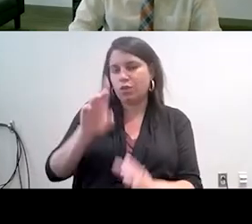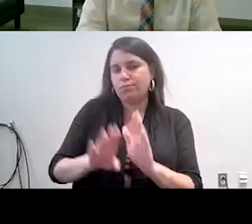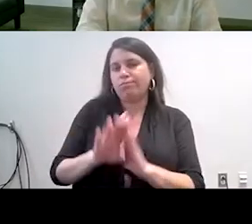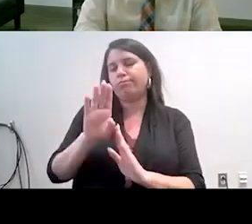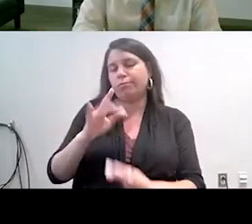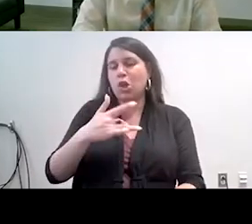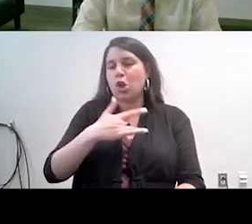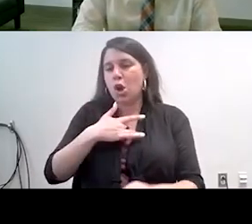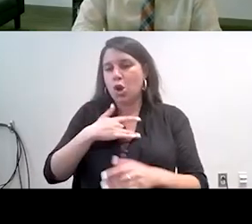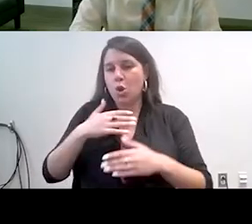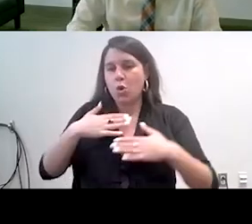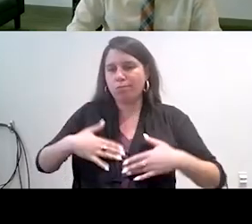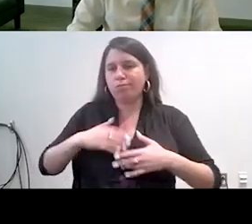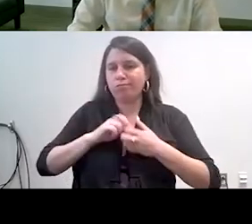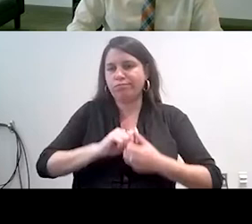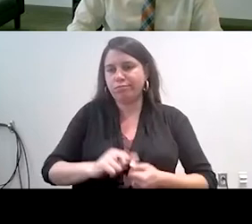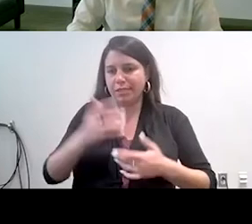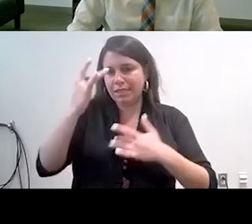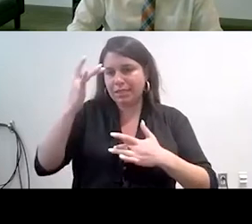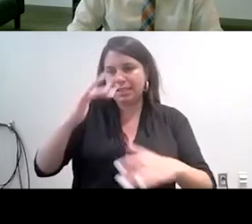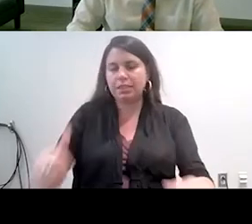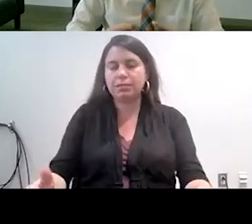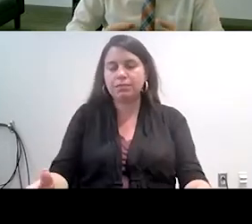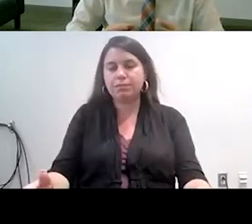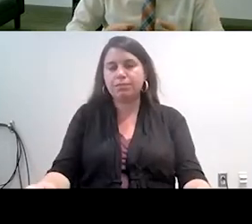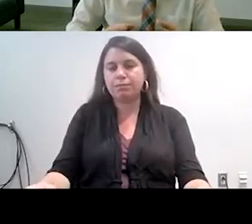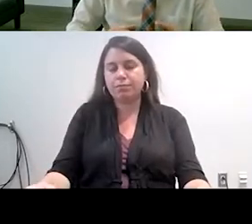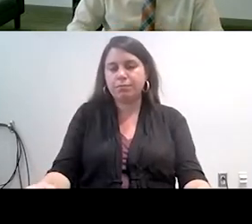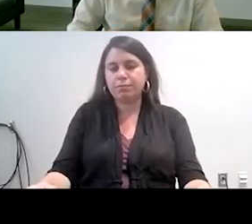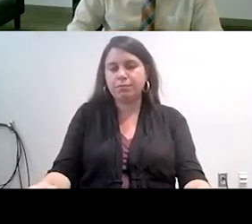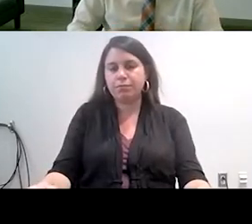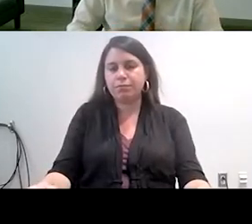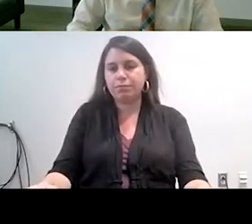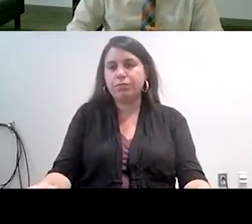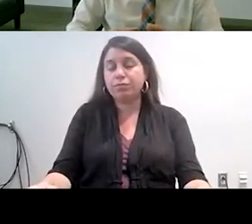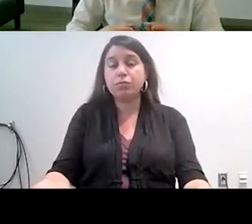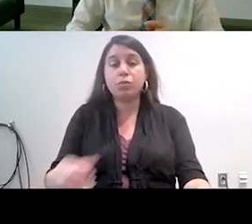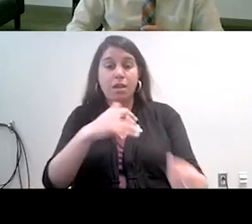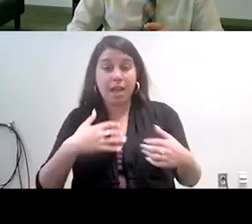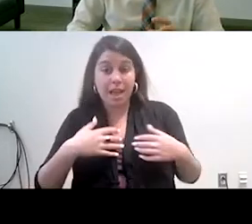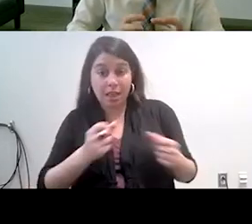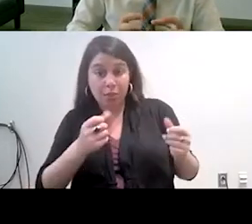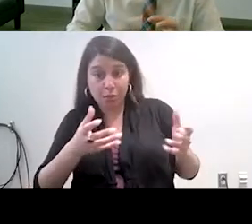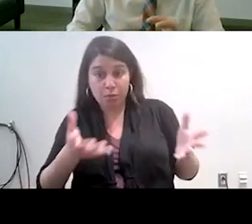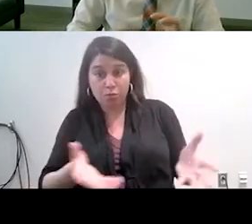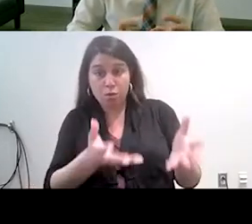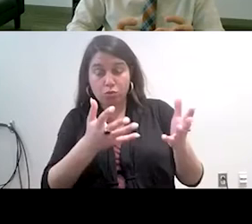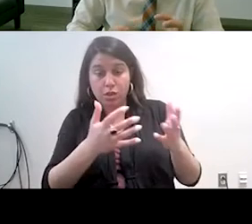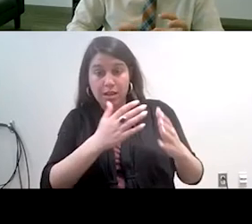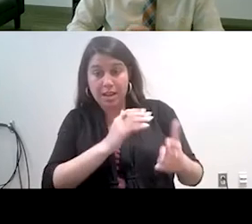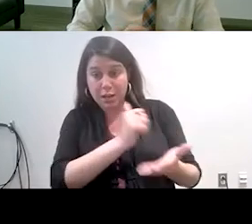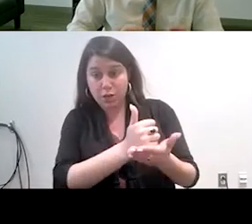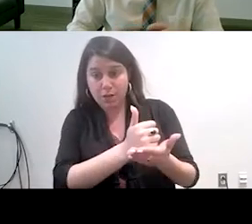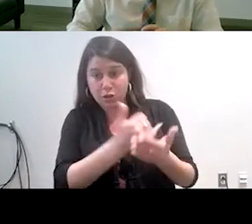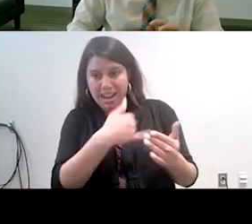disease. So I, I, I took this health promotion intervention and decided like, what if we changed